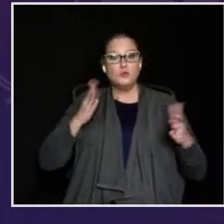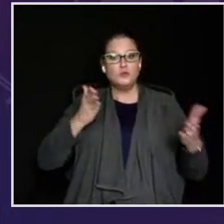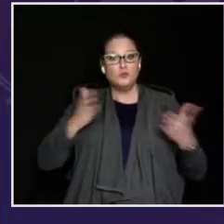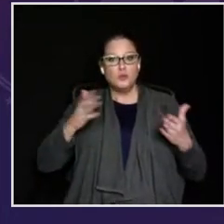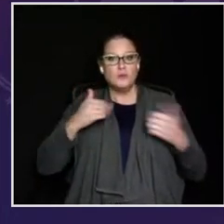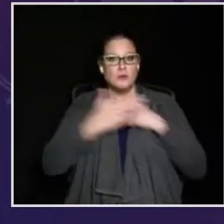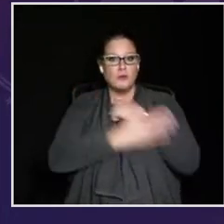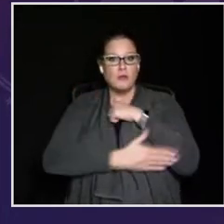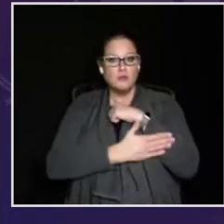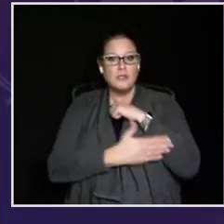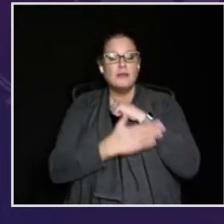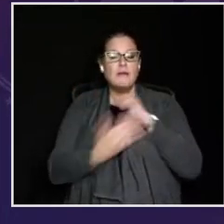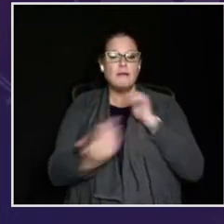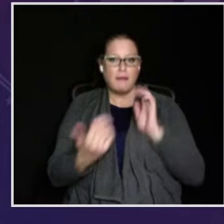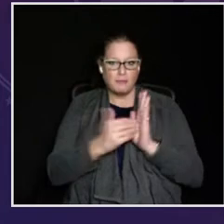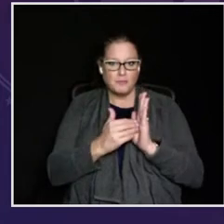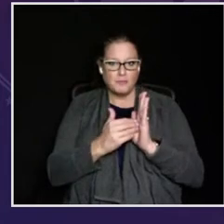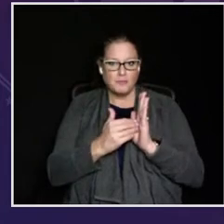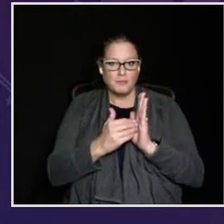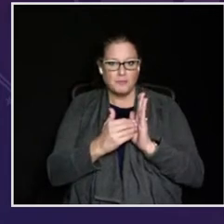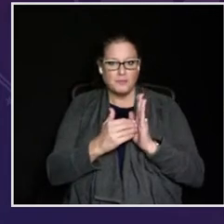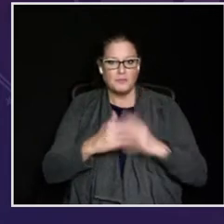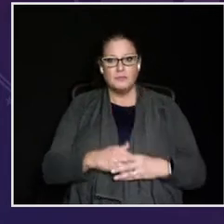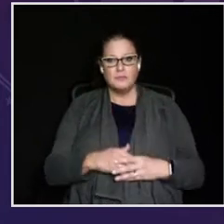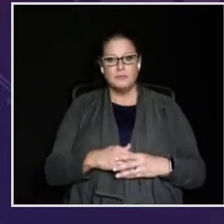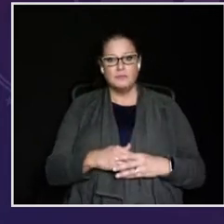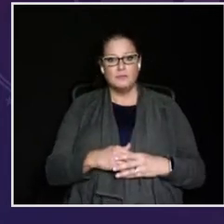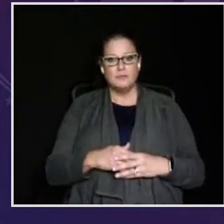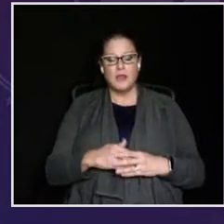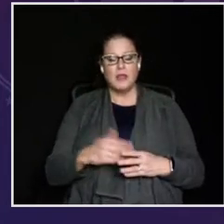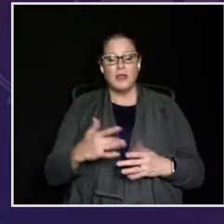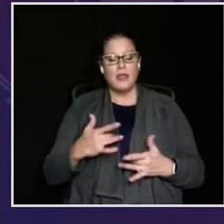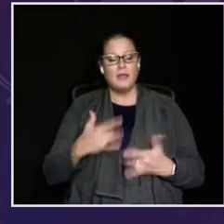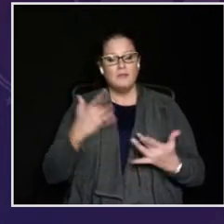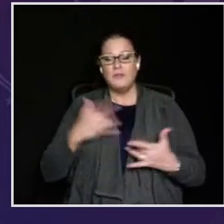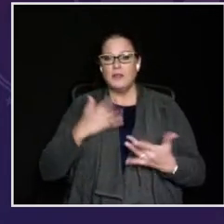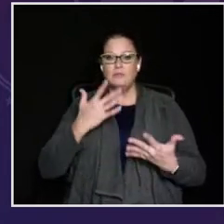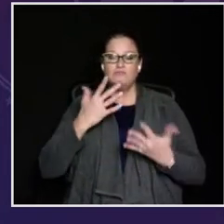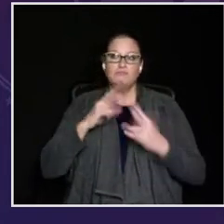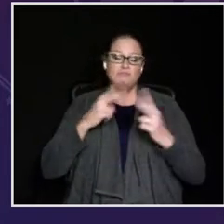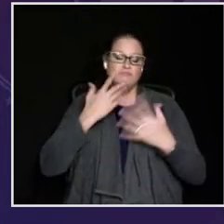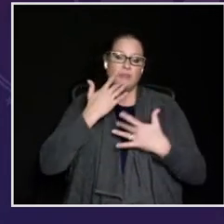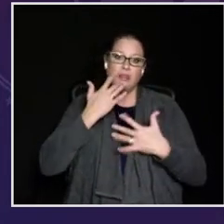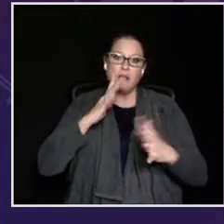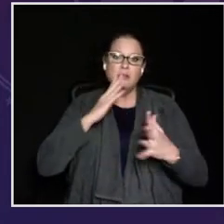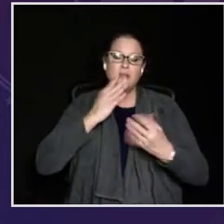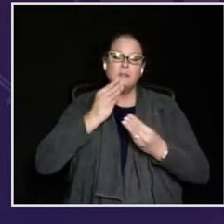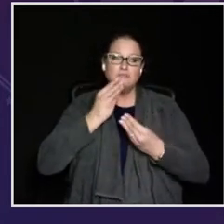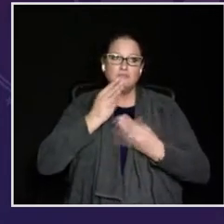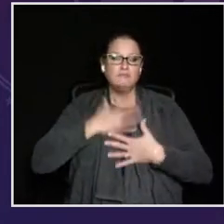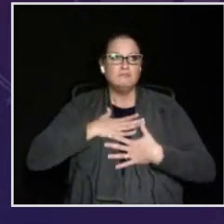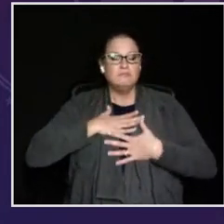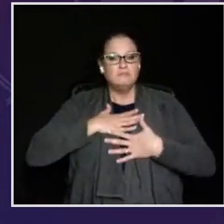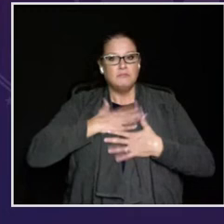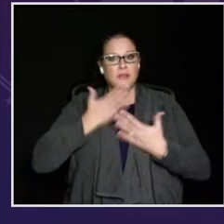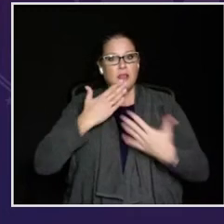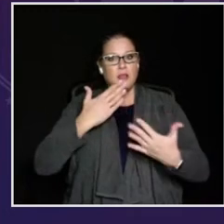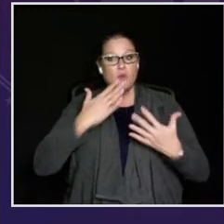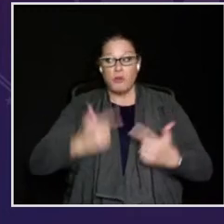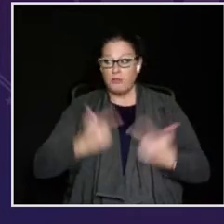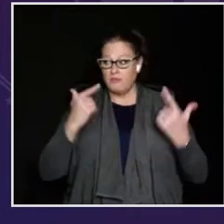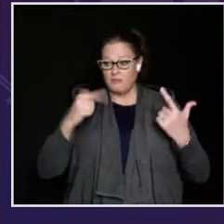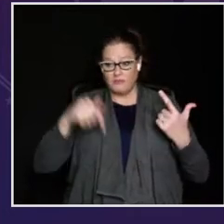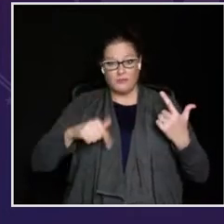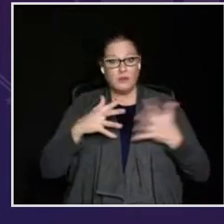today, being given a chance to serve our country once again. I feel enormously